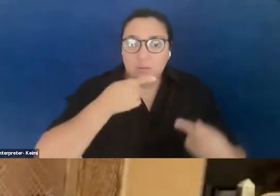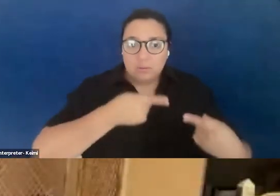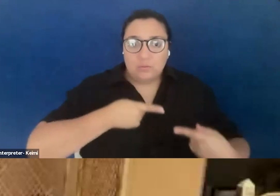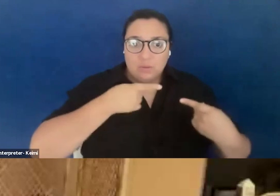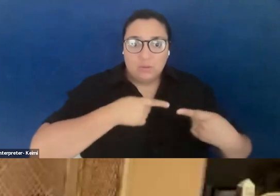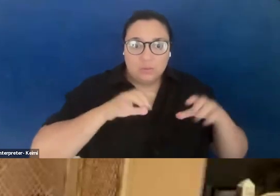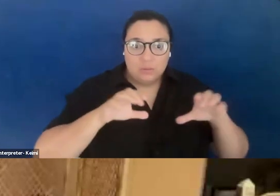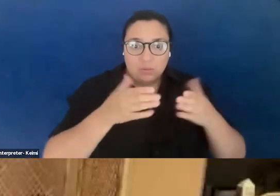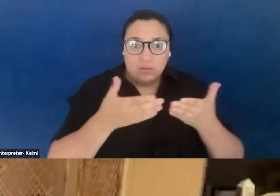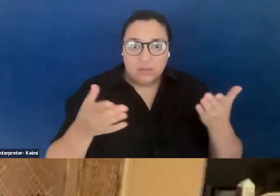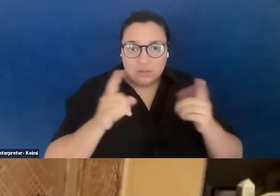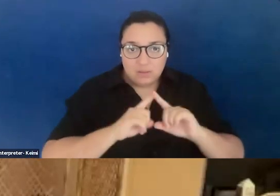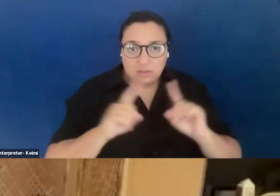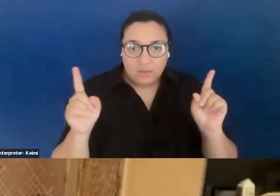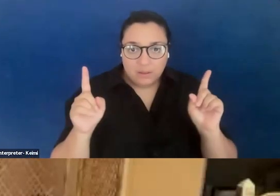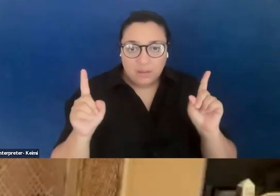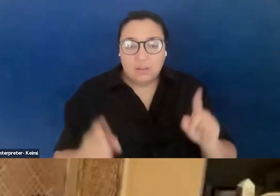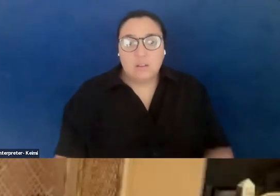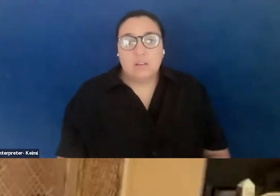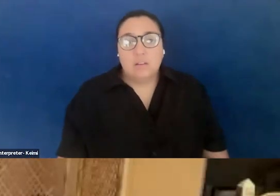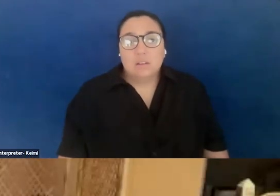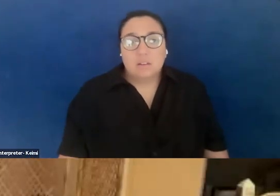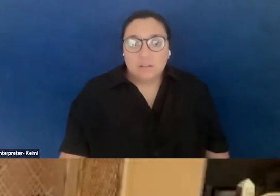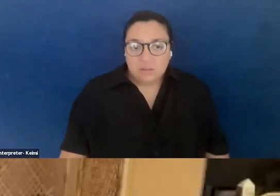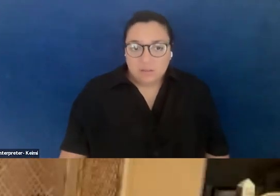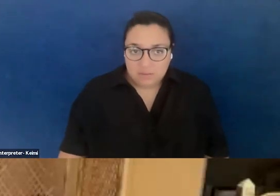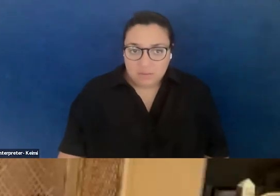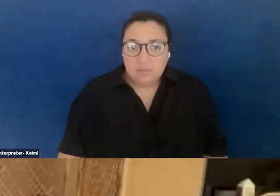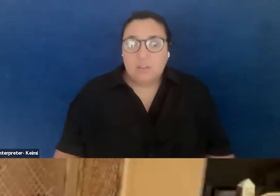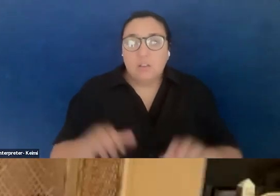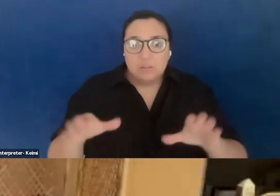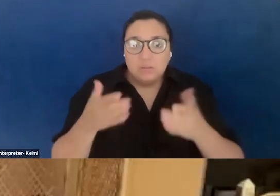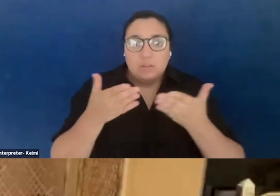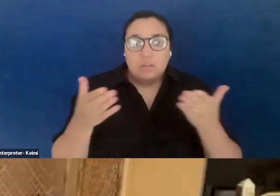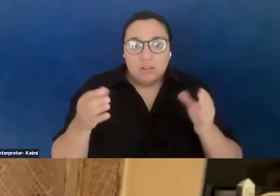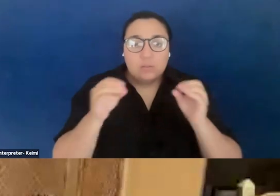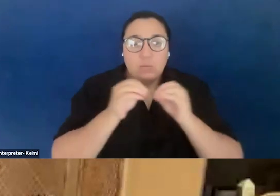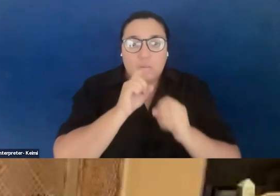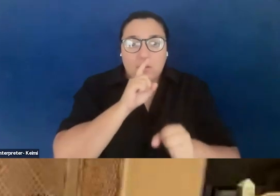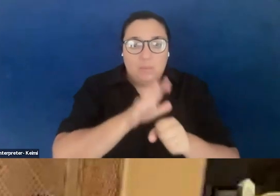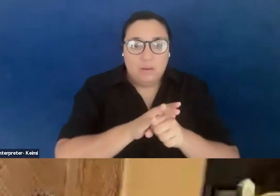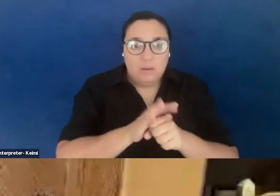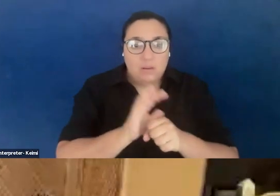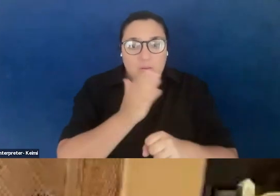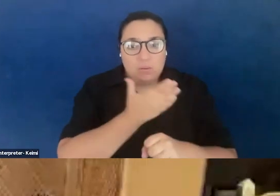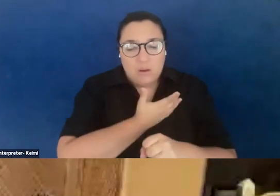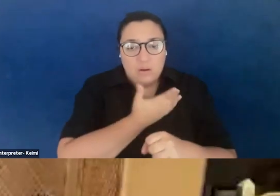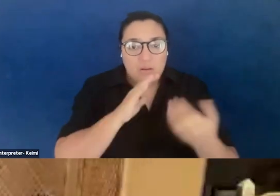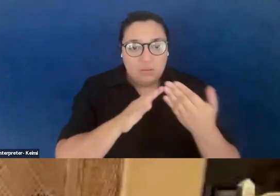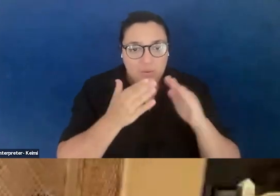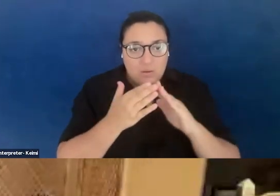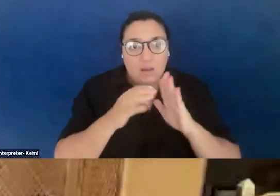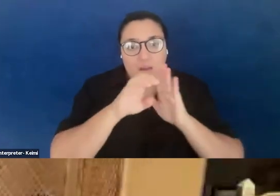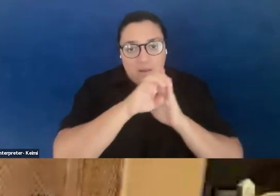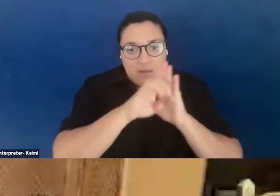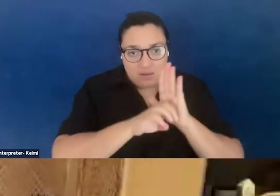to do things that are much more committed to our communities, ethically and politically. And